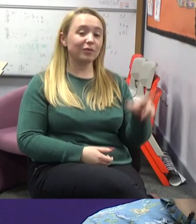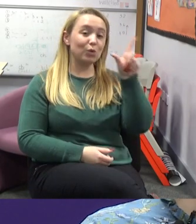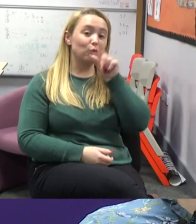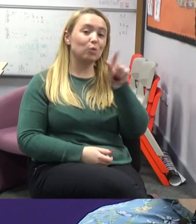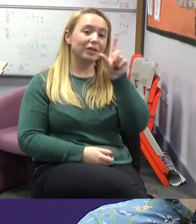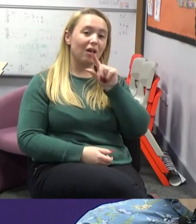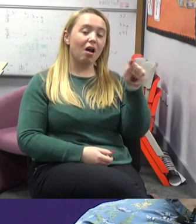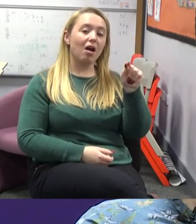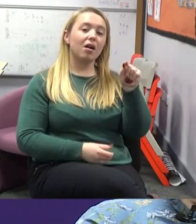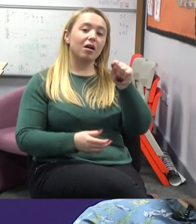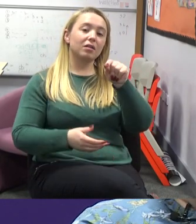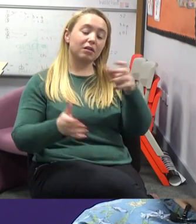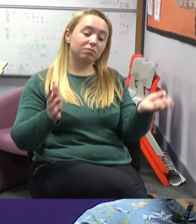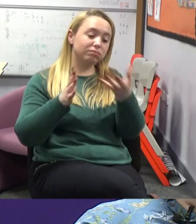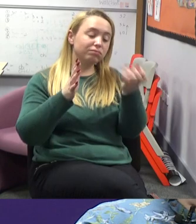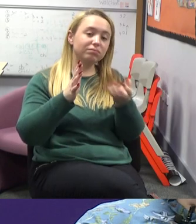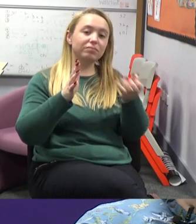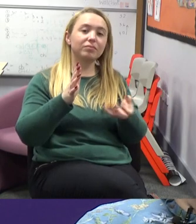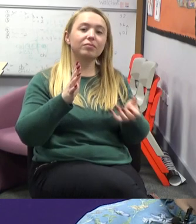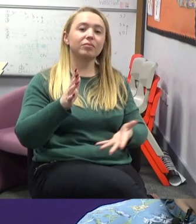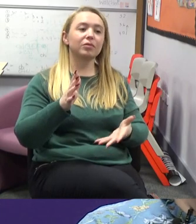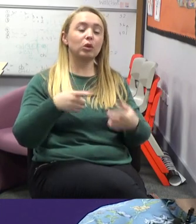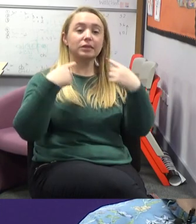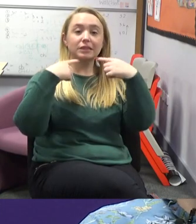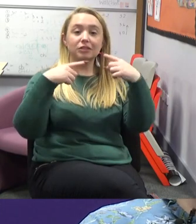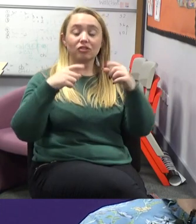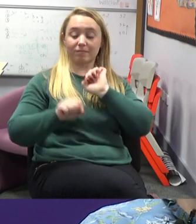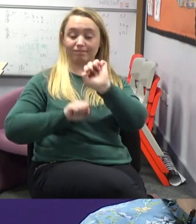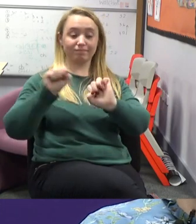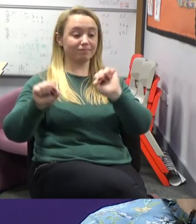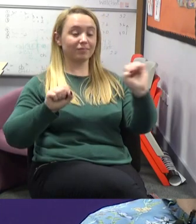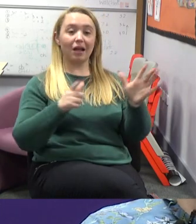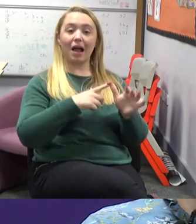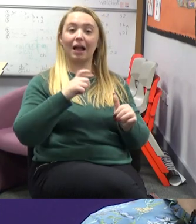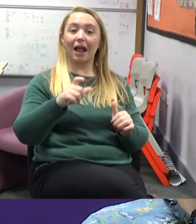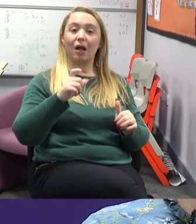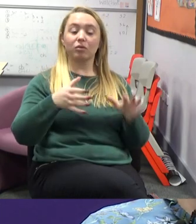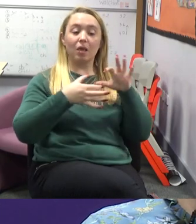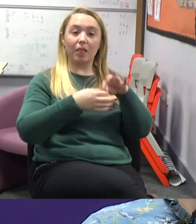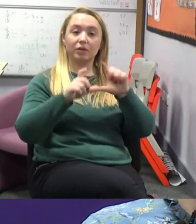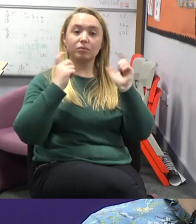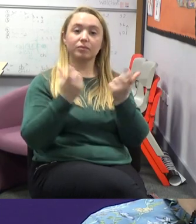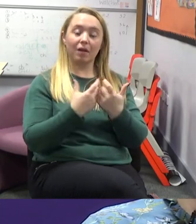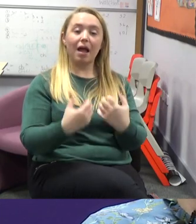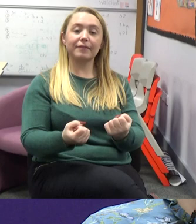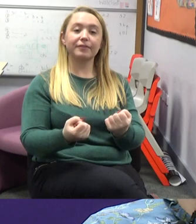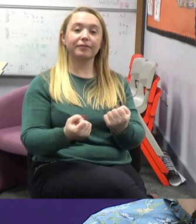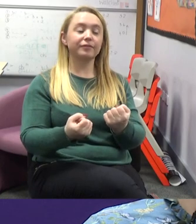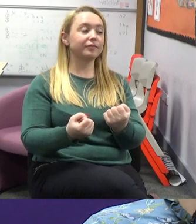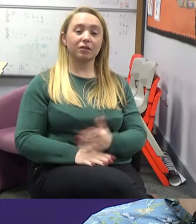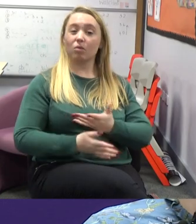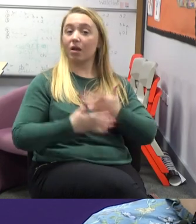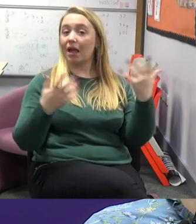We use a lot of things in our school. We have Twitter pages. A lot of the class teachers have their own Twitter account for their class.